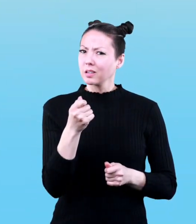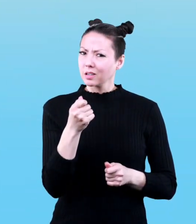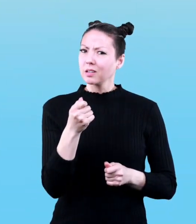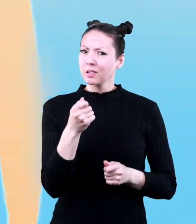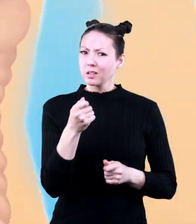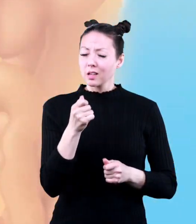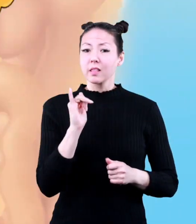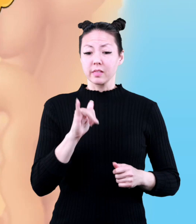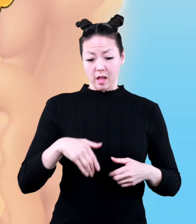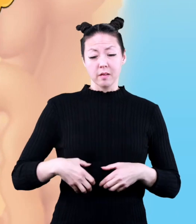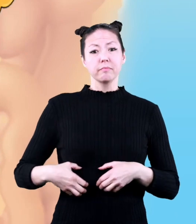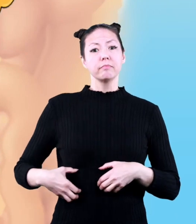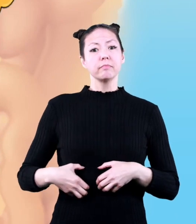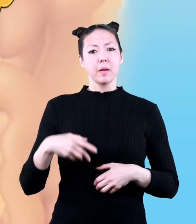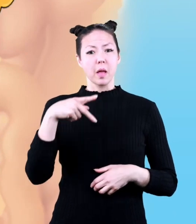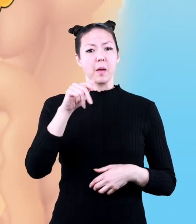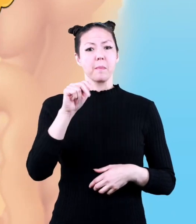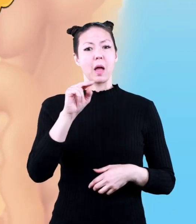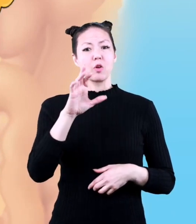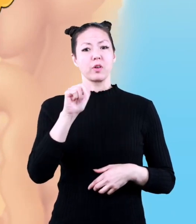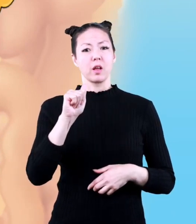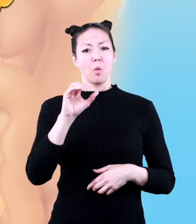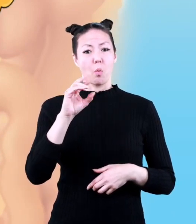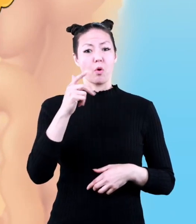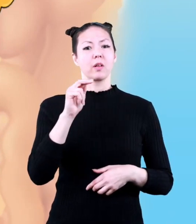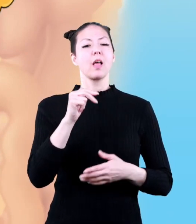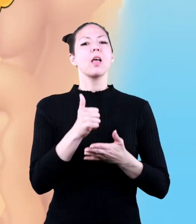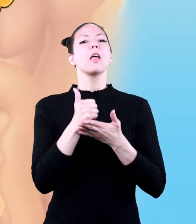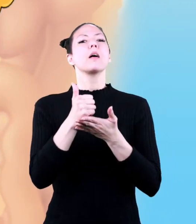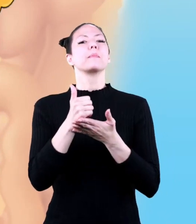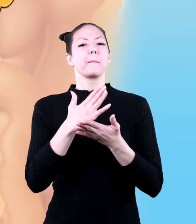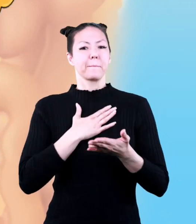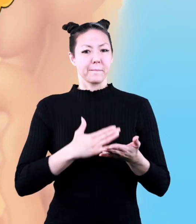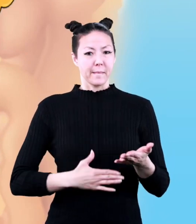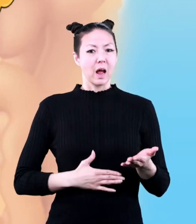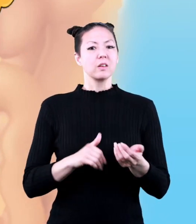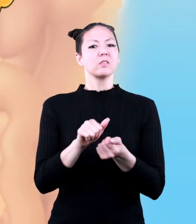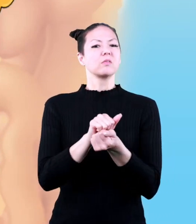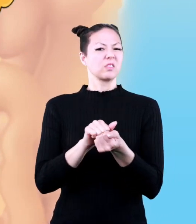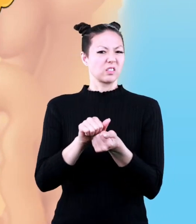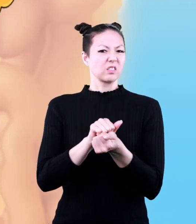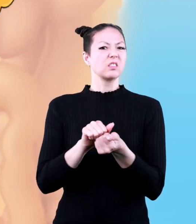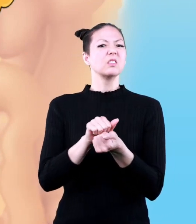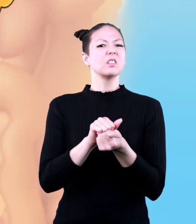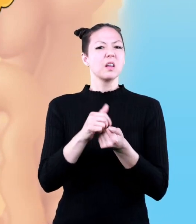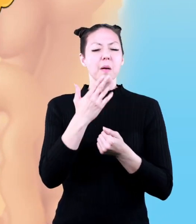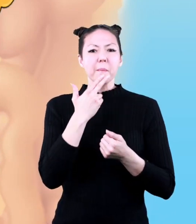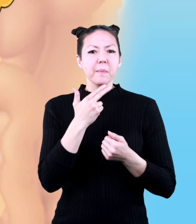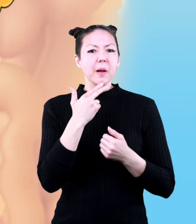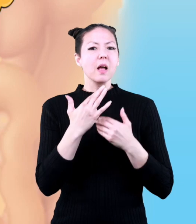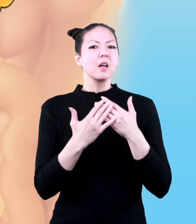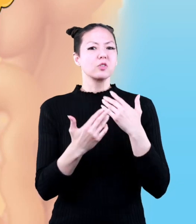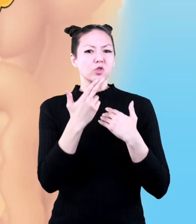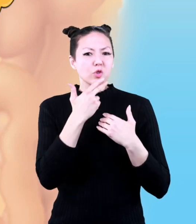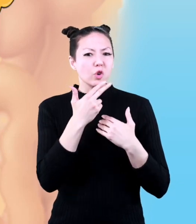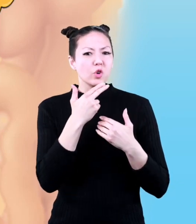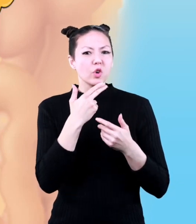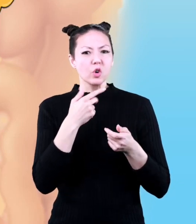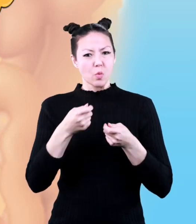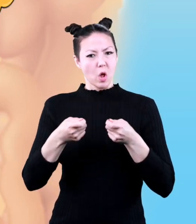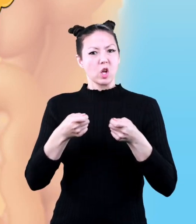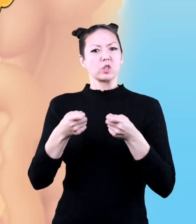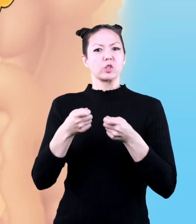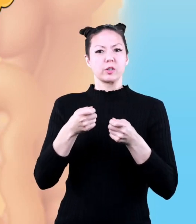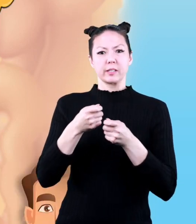the pancreas organ produces a base which helps the body with digestion and blood sugar